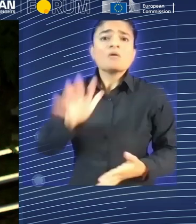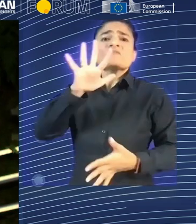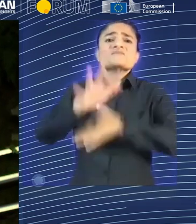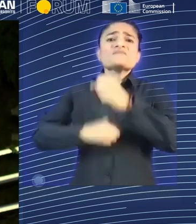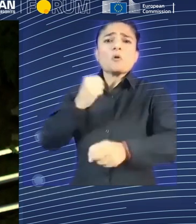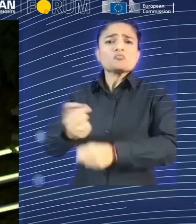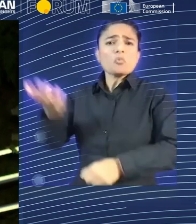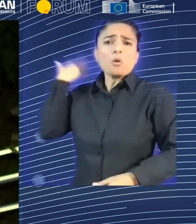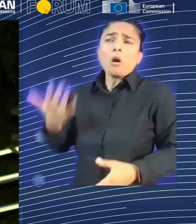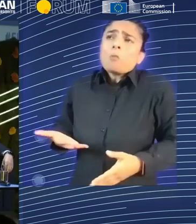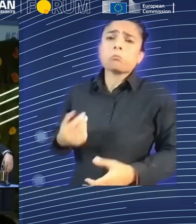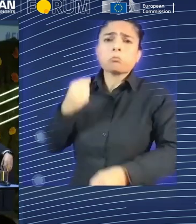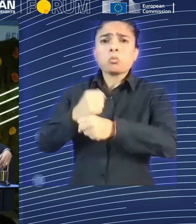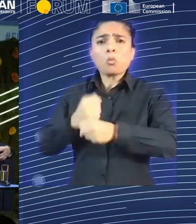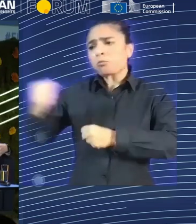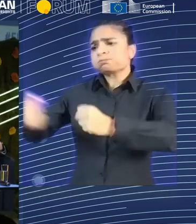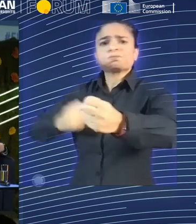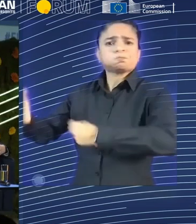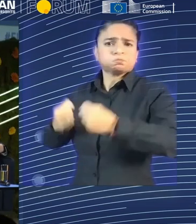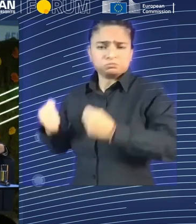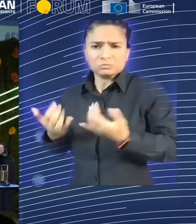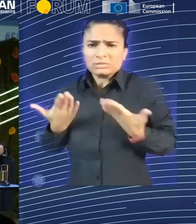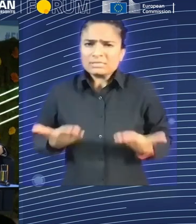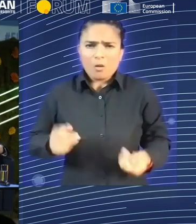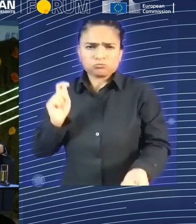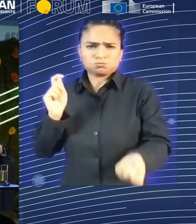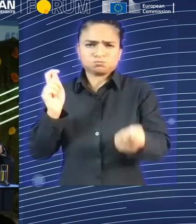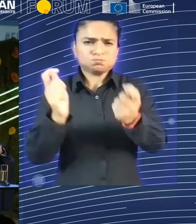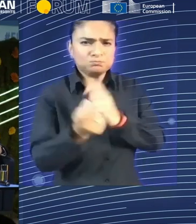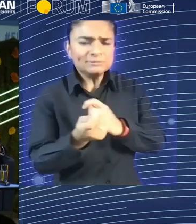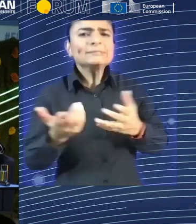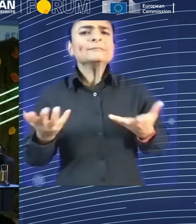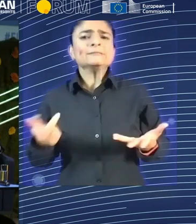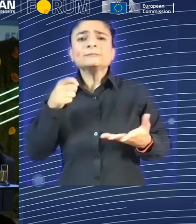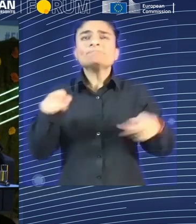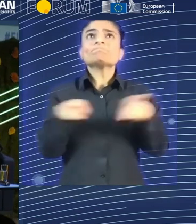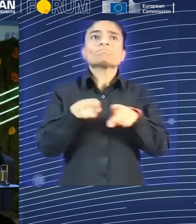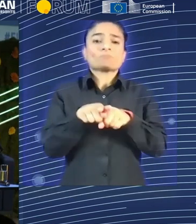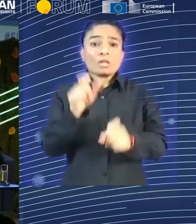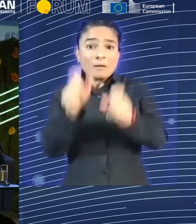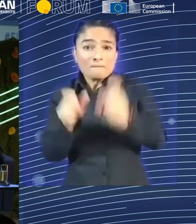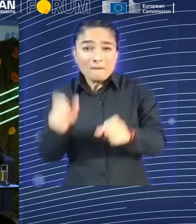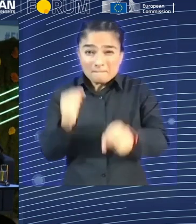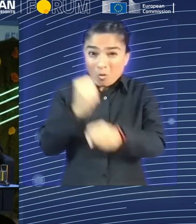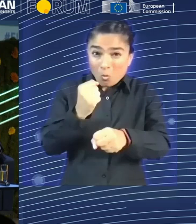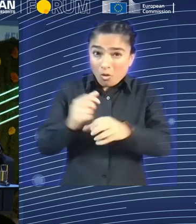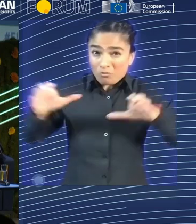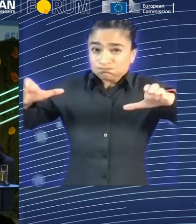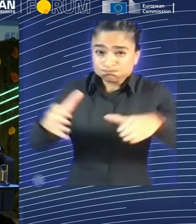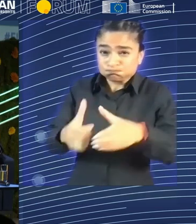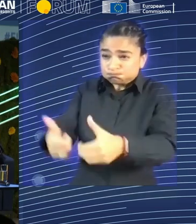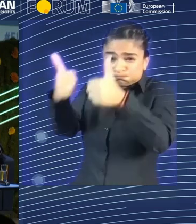turn for work. So to us, AI is part of the solution by covering some of the